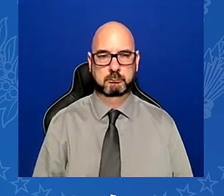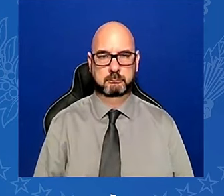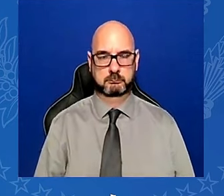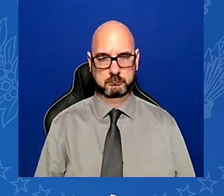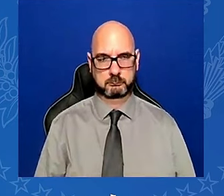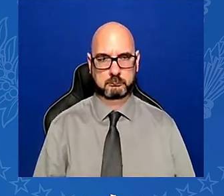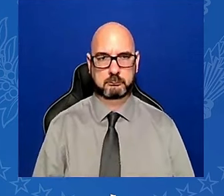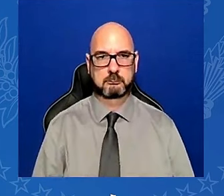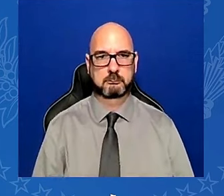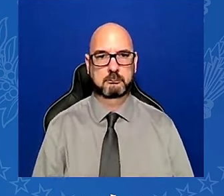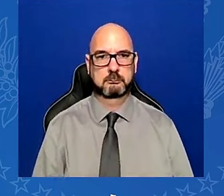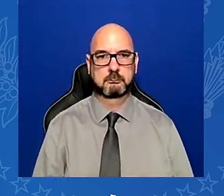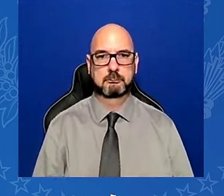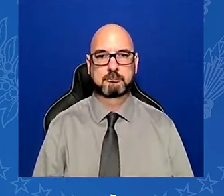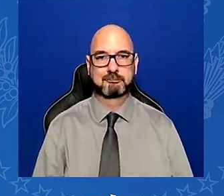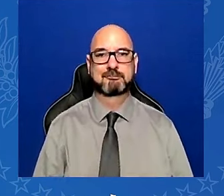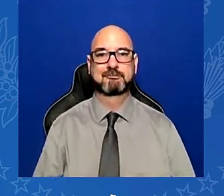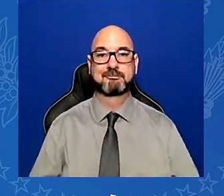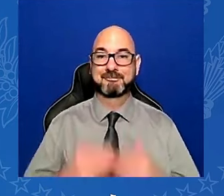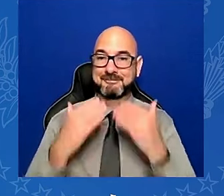Thank you, thank you, thank you.